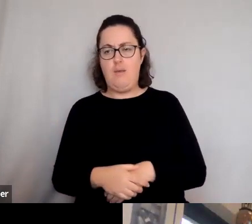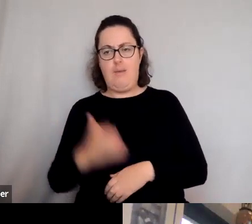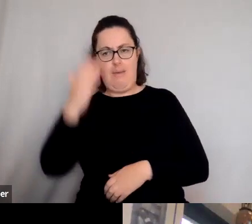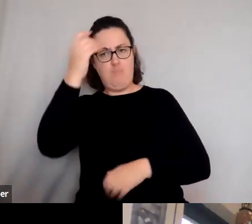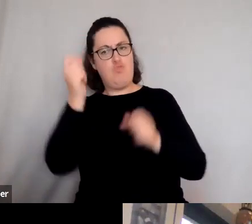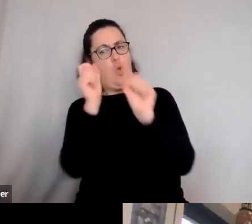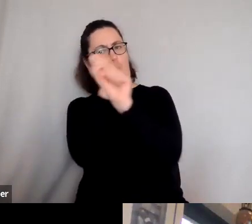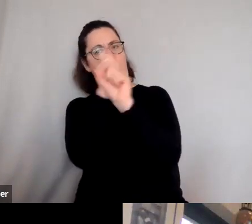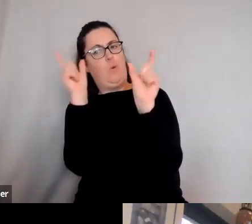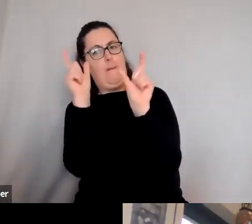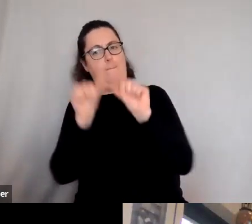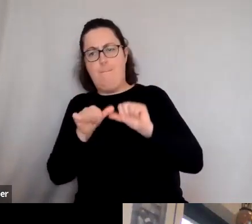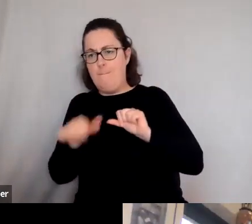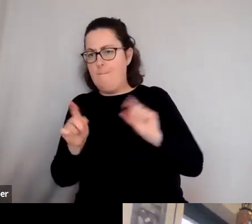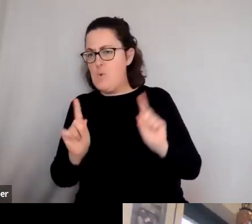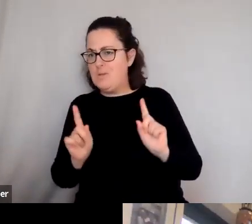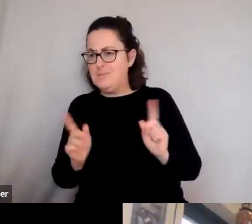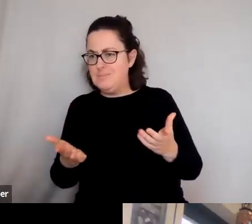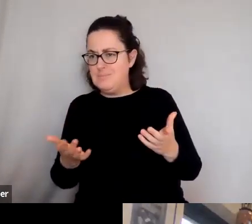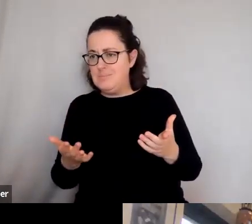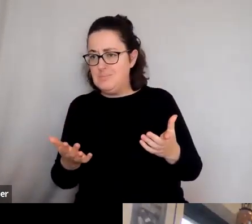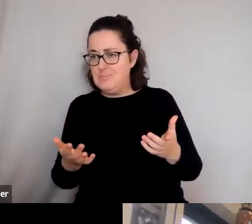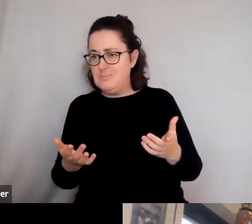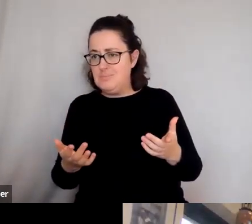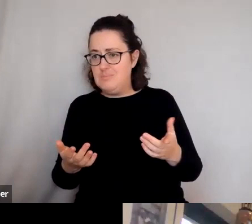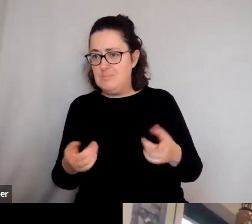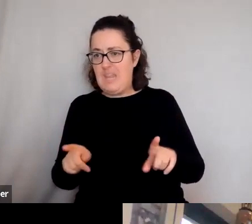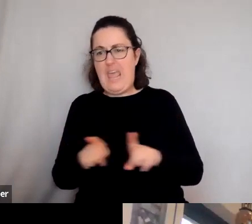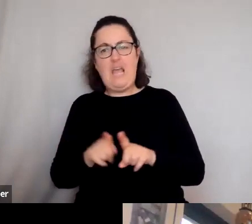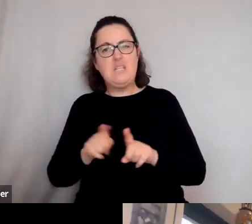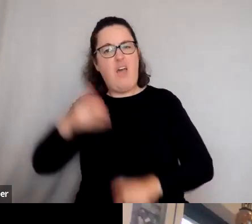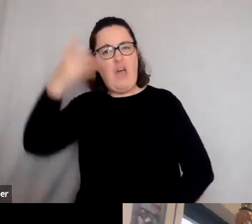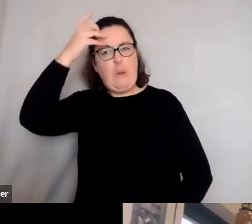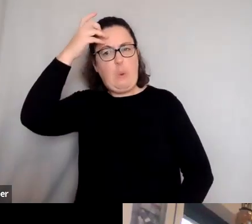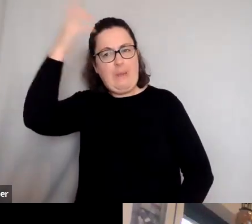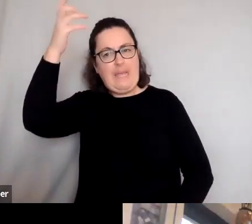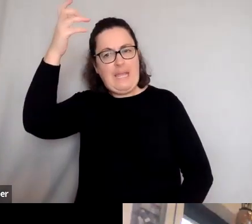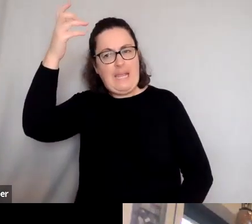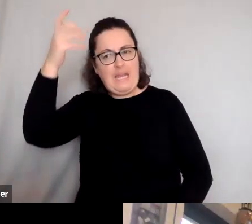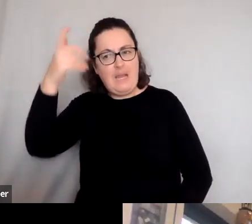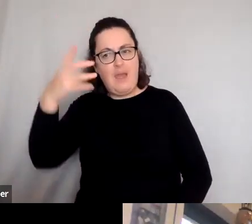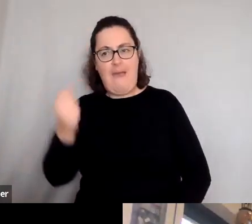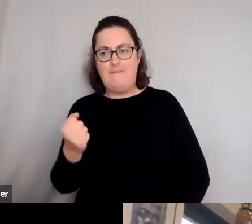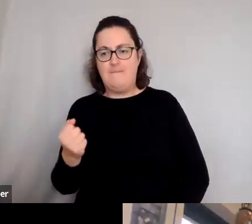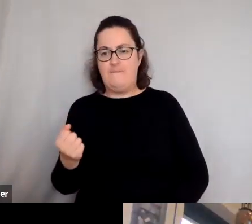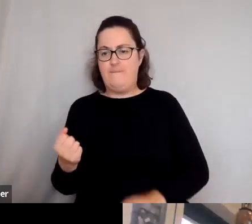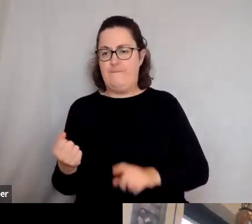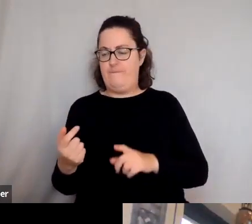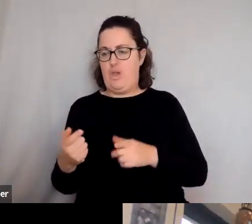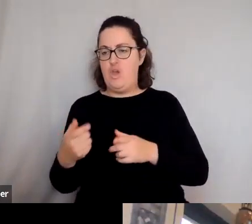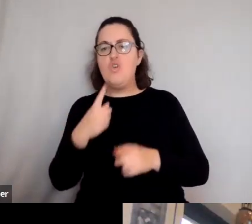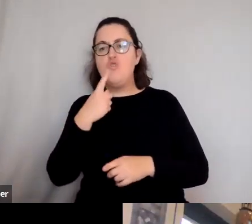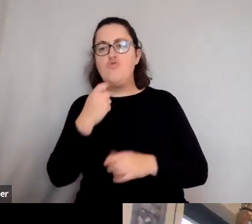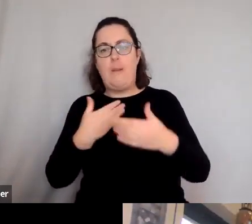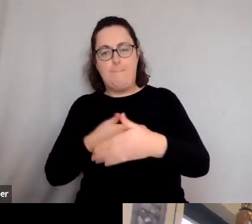do? Well, actually, one of the things he did, was a bit like being the Queen. He had all his, or a cabinet minister, he had all his red